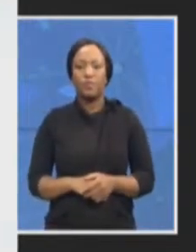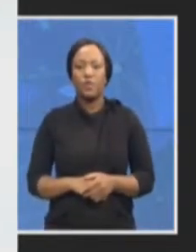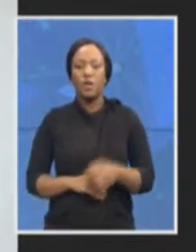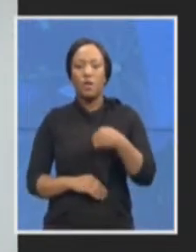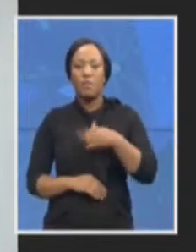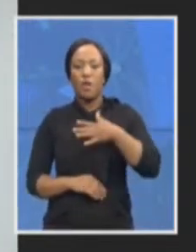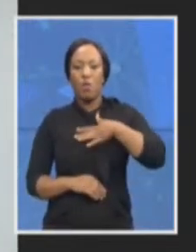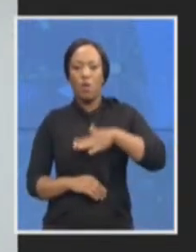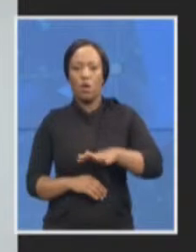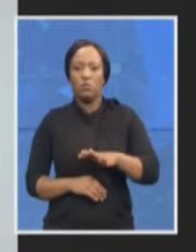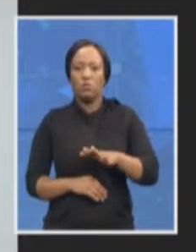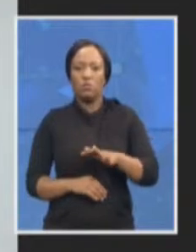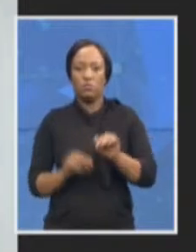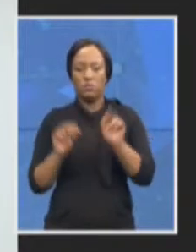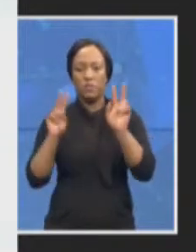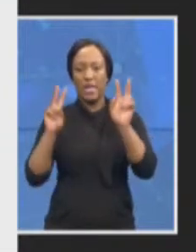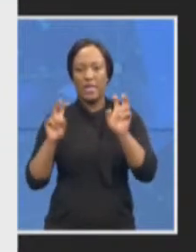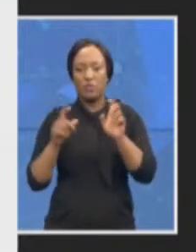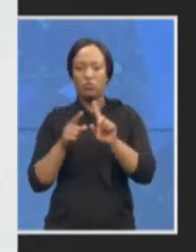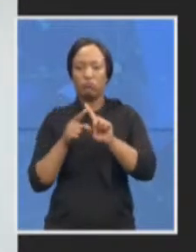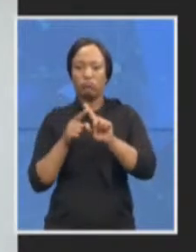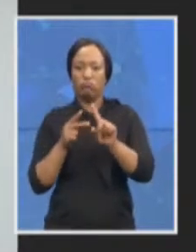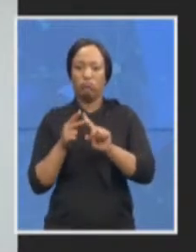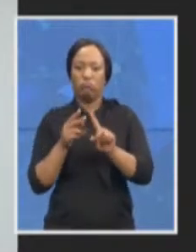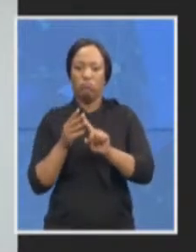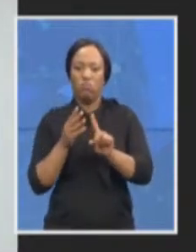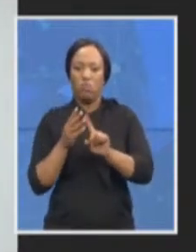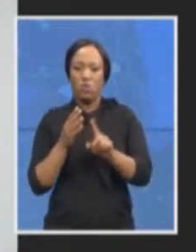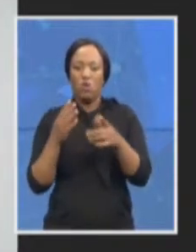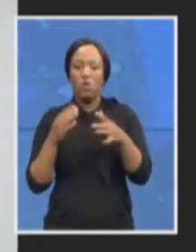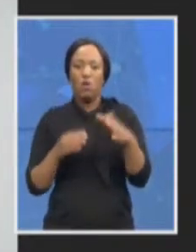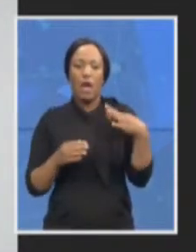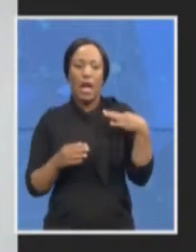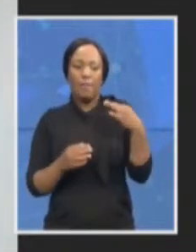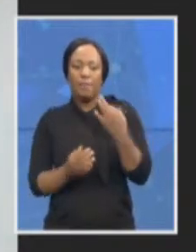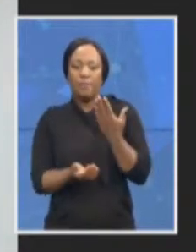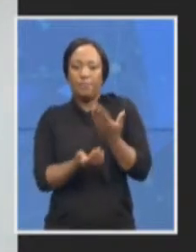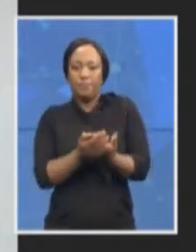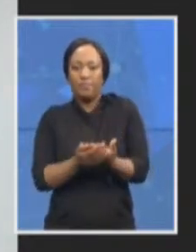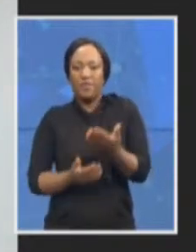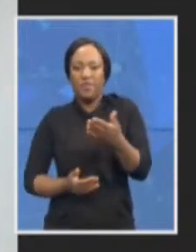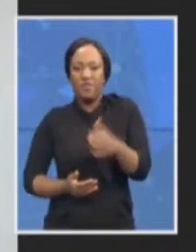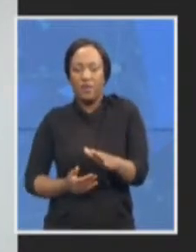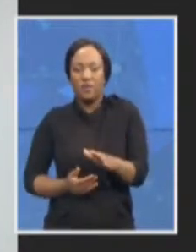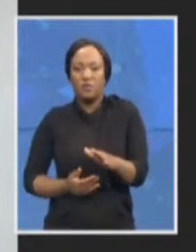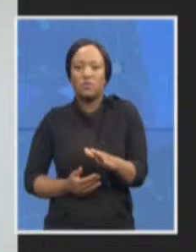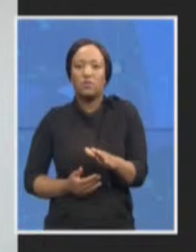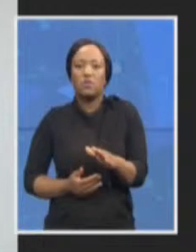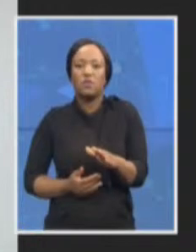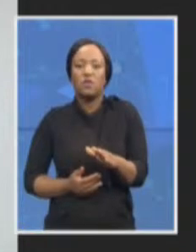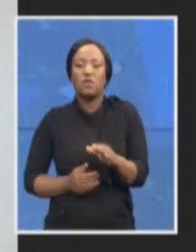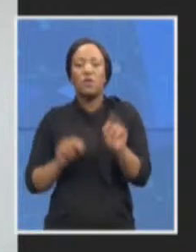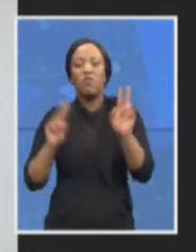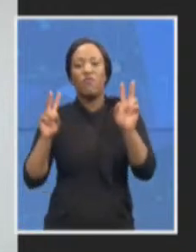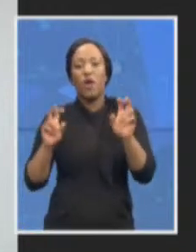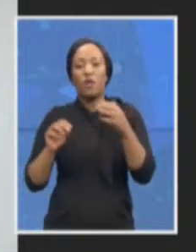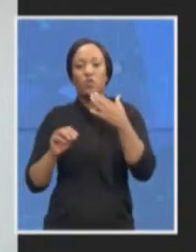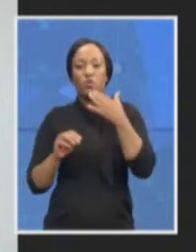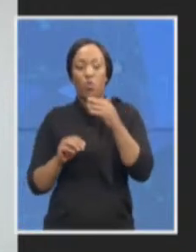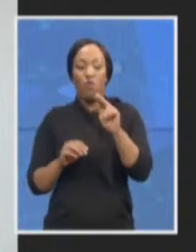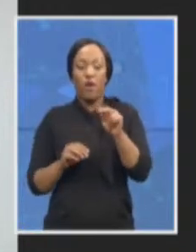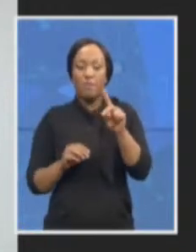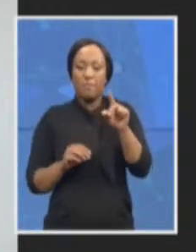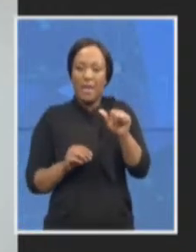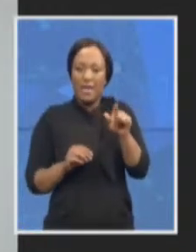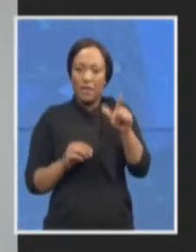an application was launched in the CRIDOC 4 matter for the MPA to make a decision in relation to